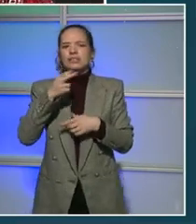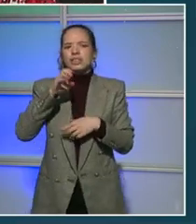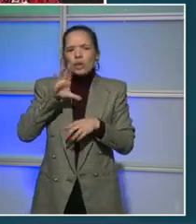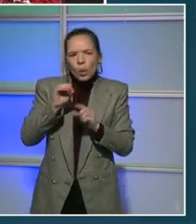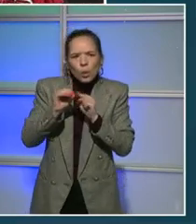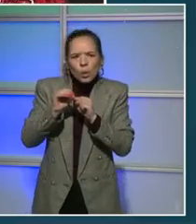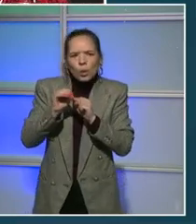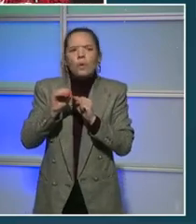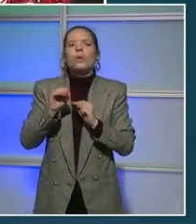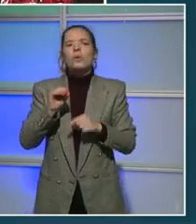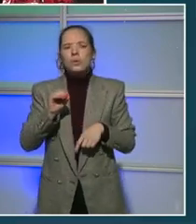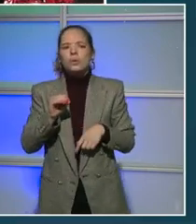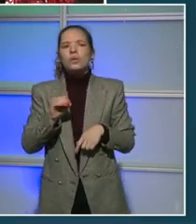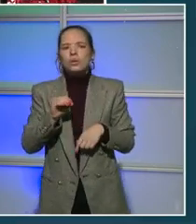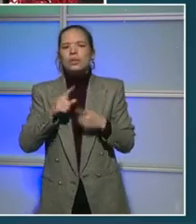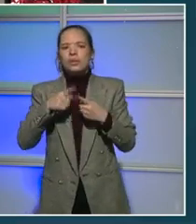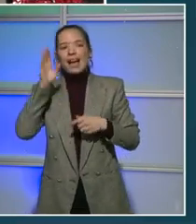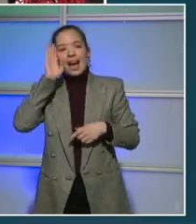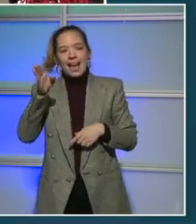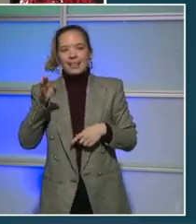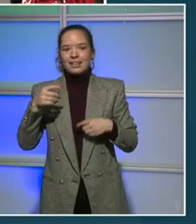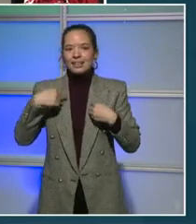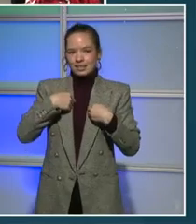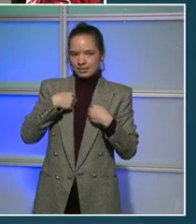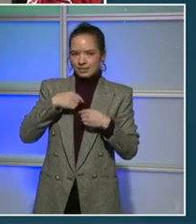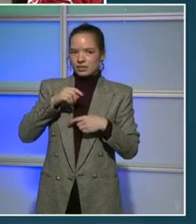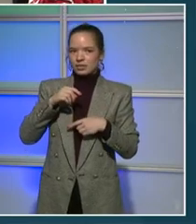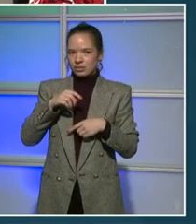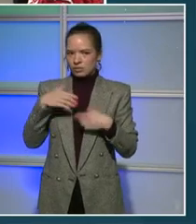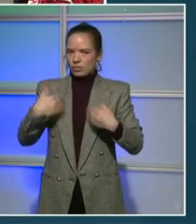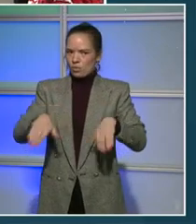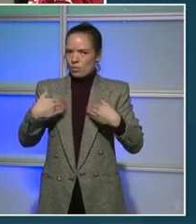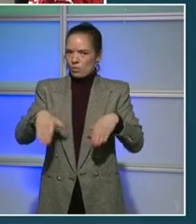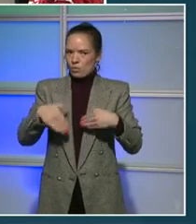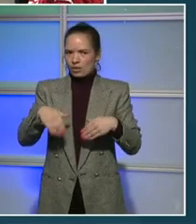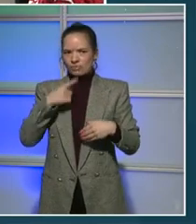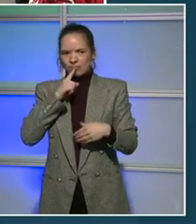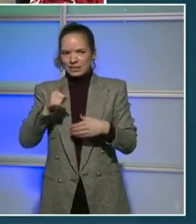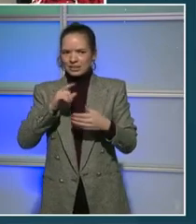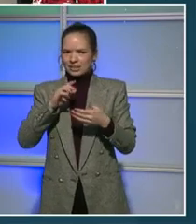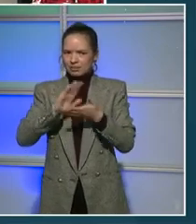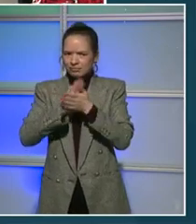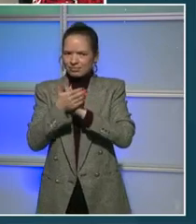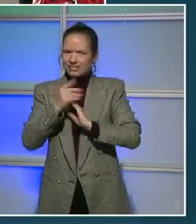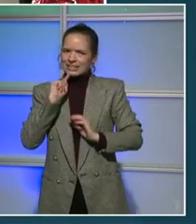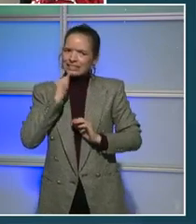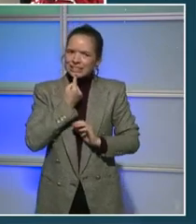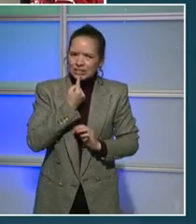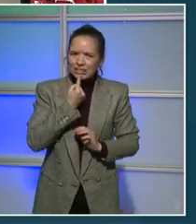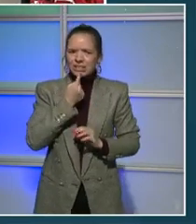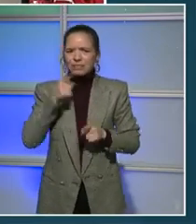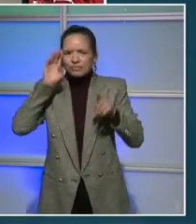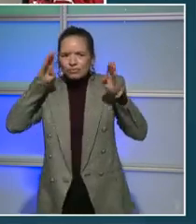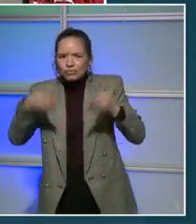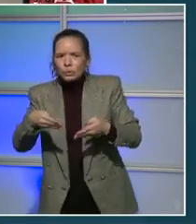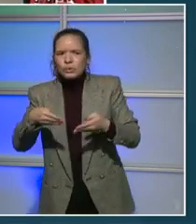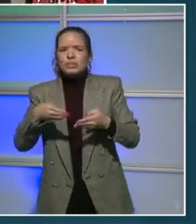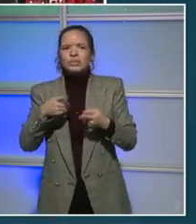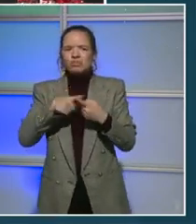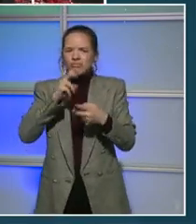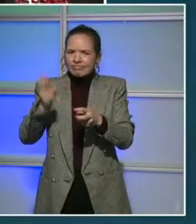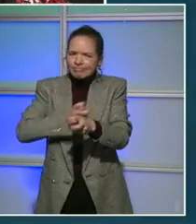Hello, everyone. My name is Ashley. It is really getting intense in here. It is proving far more difficult to try to allocate these funds.